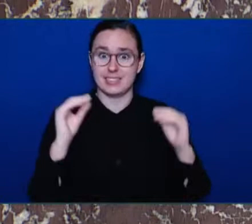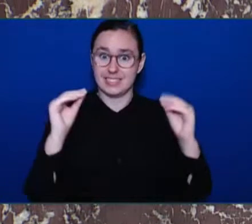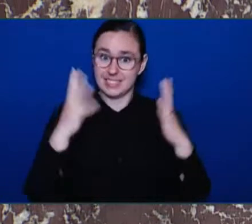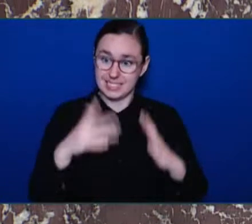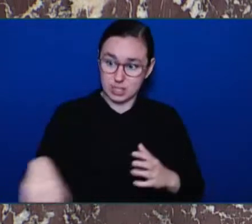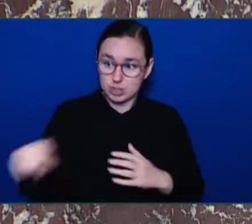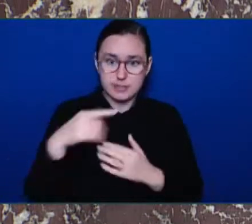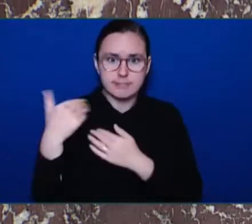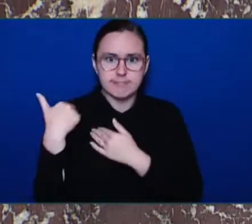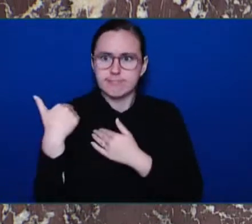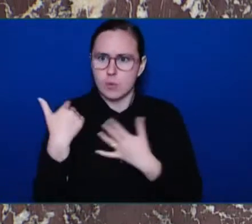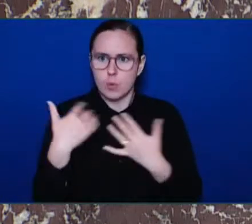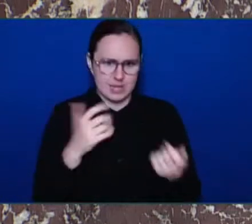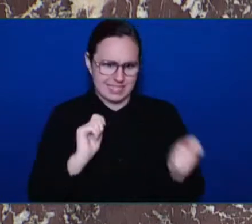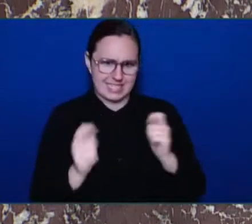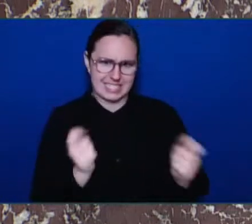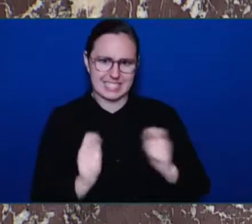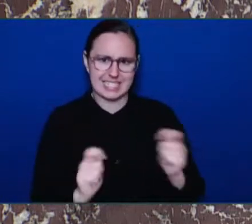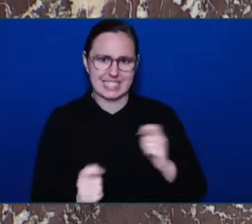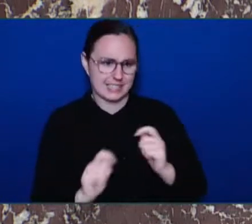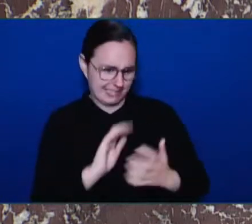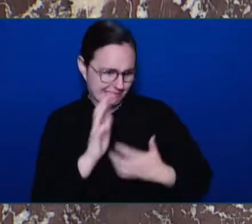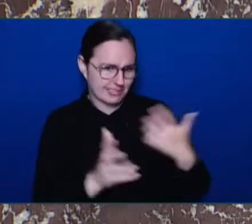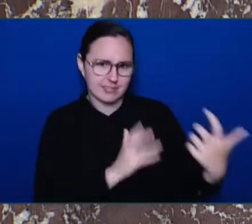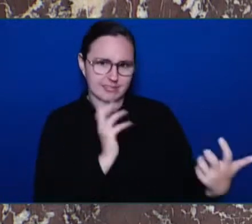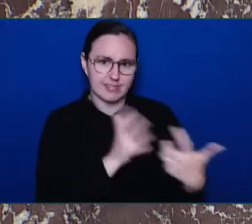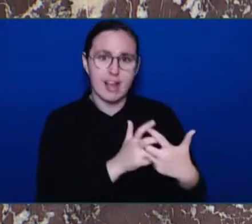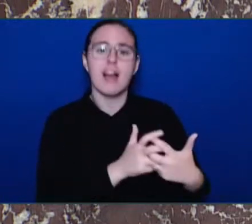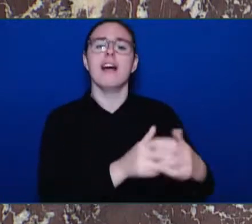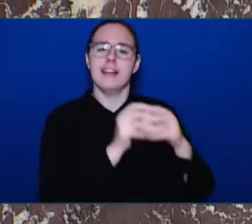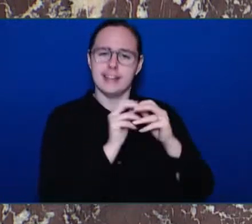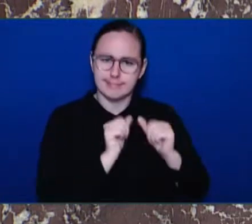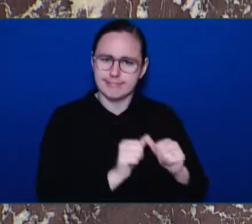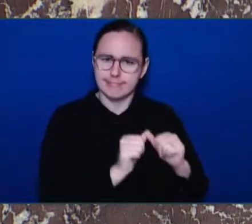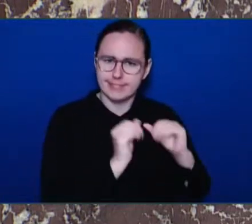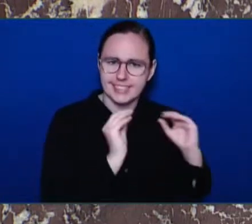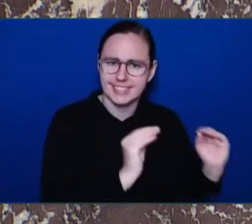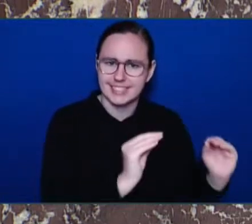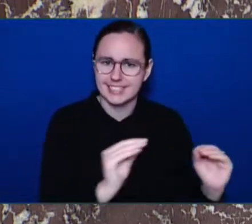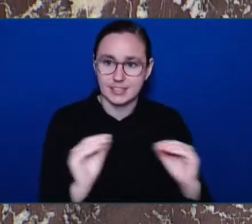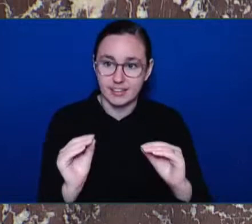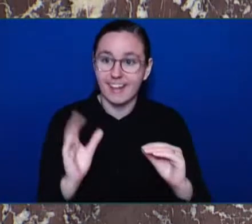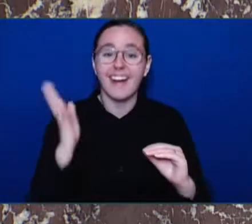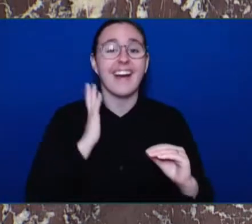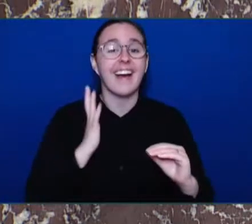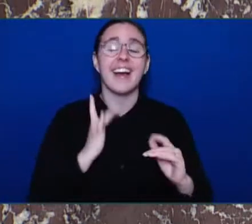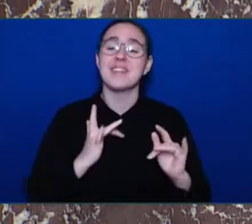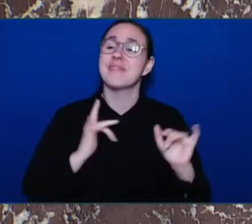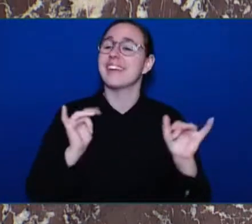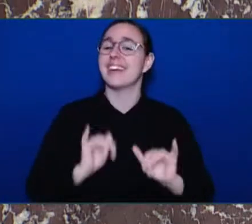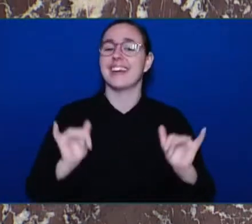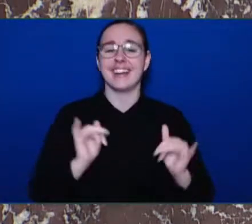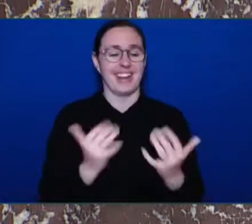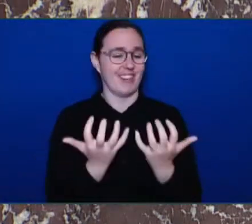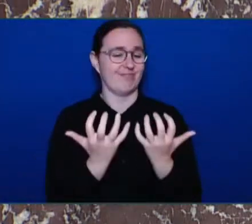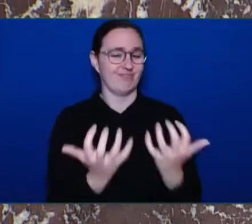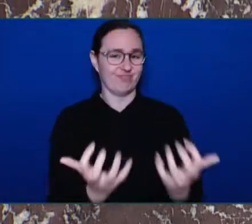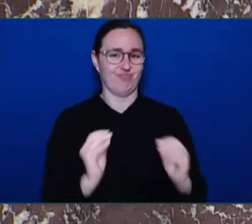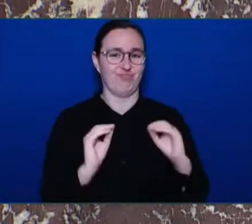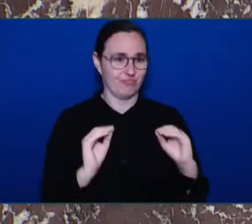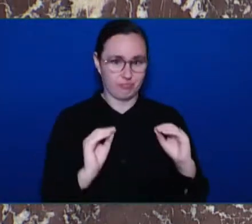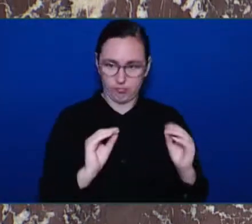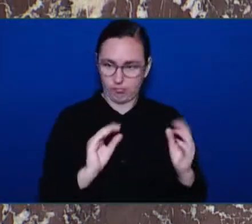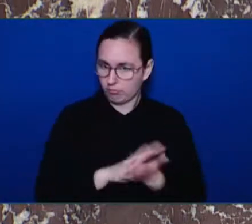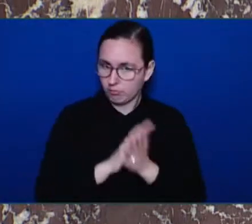the delivery of education. When schools closed, teachers and educators quickly pivoted and adapted their curricula to